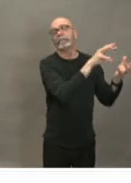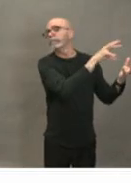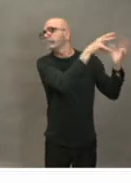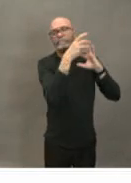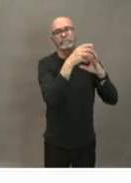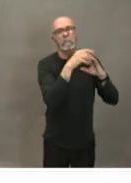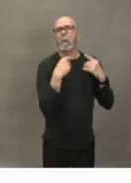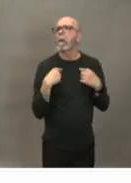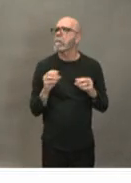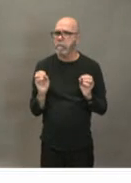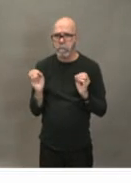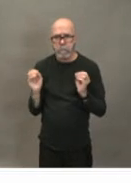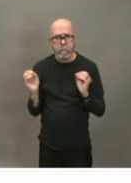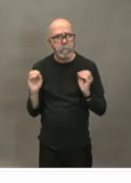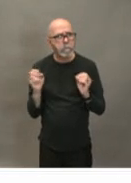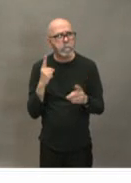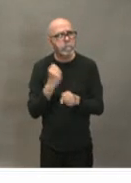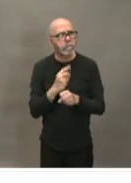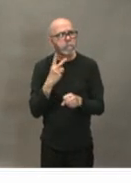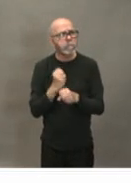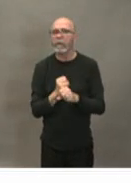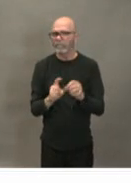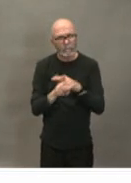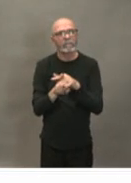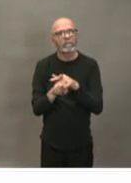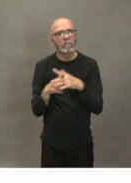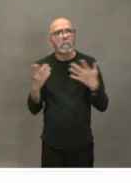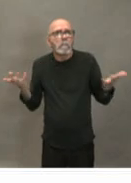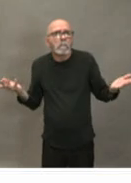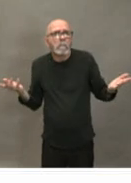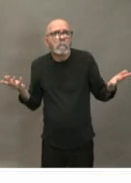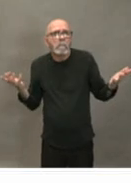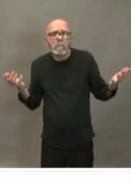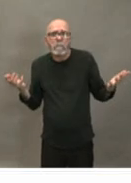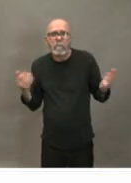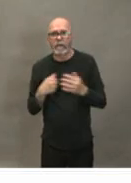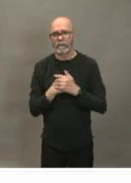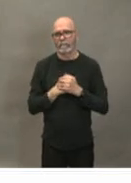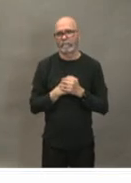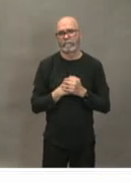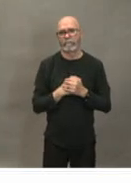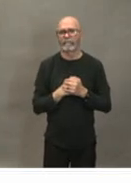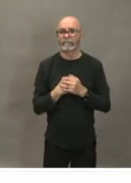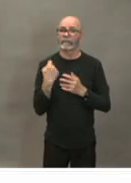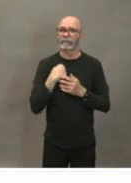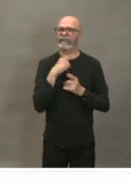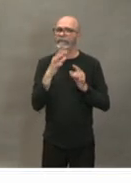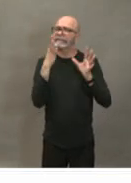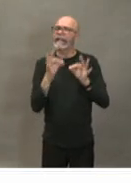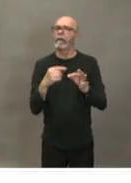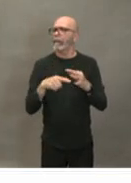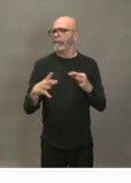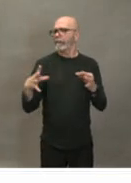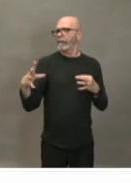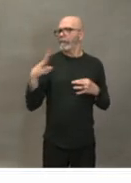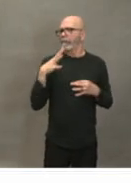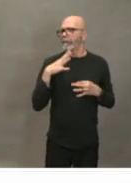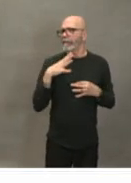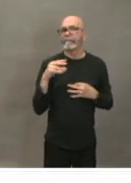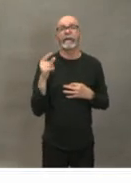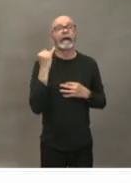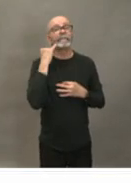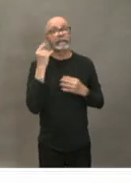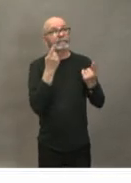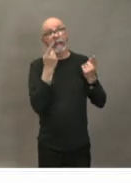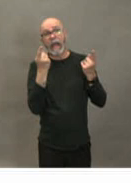but we need to make consistency is really important that we're making the decisions in the same way with the weighing up the same factors